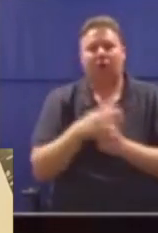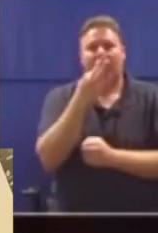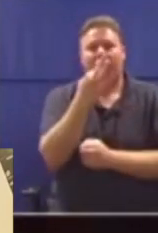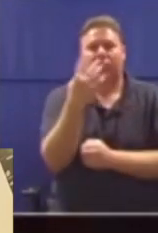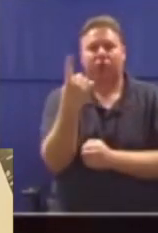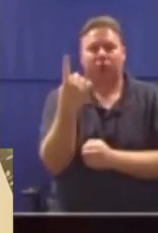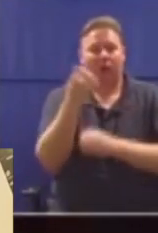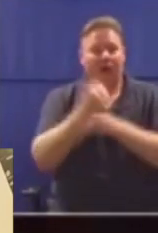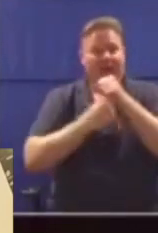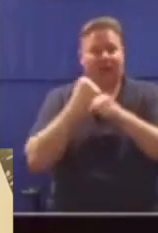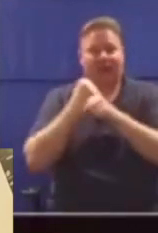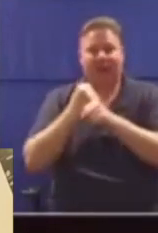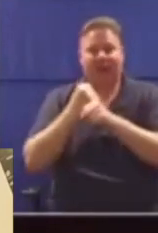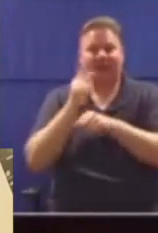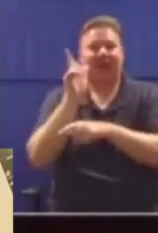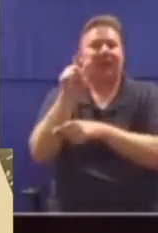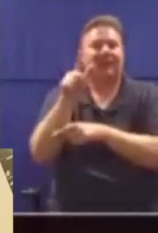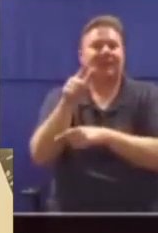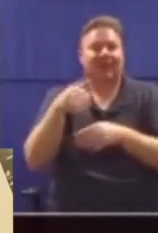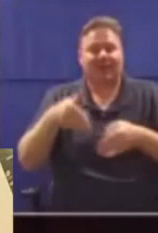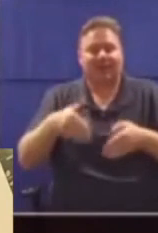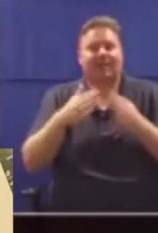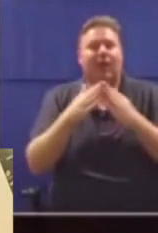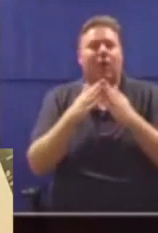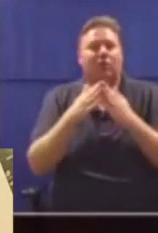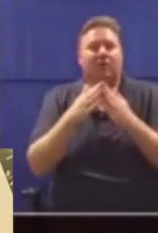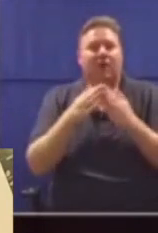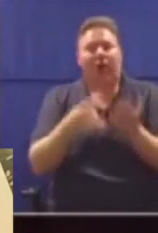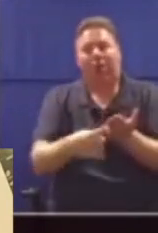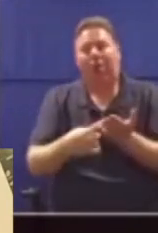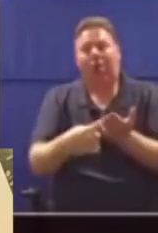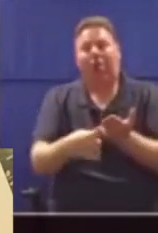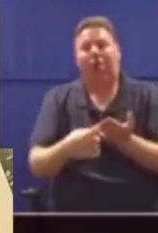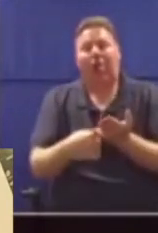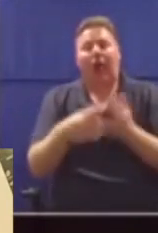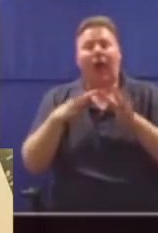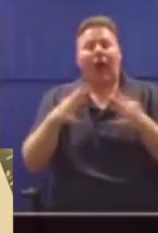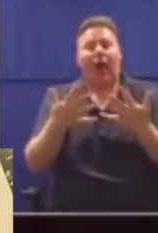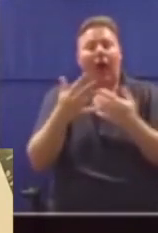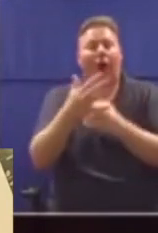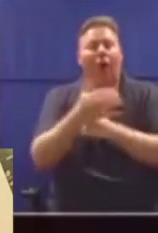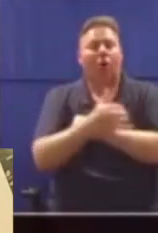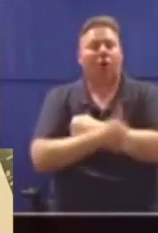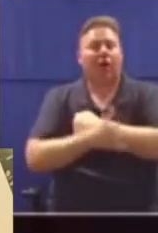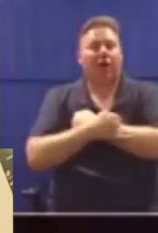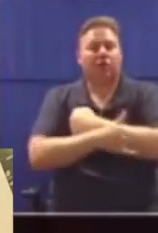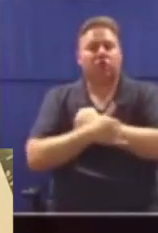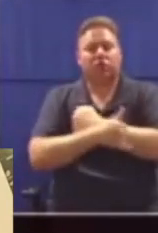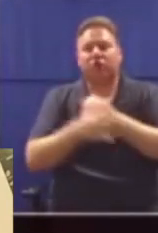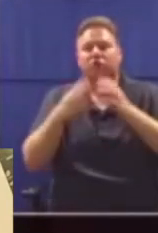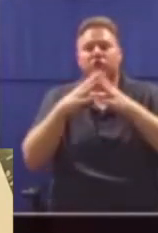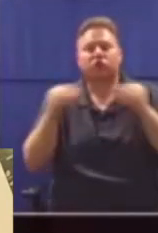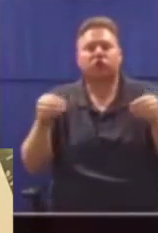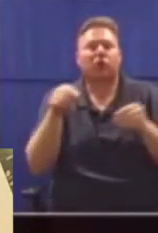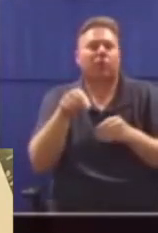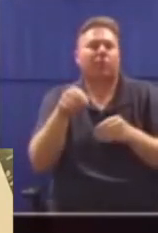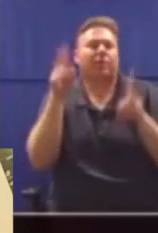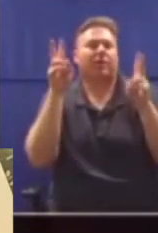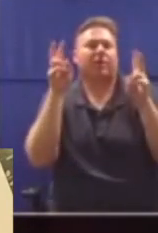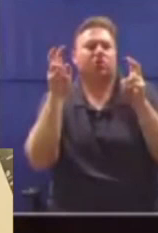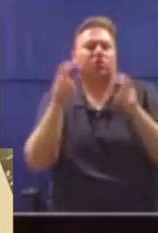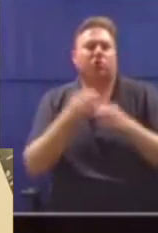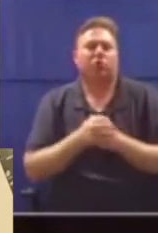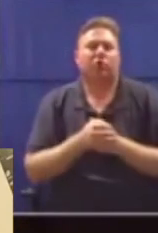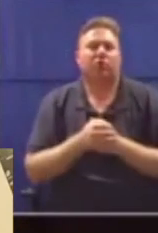this house would still be debating how to get the South African state to deliver us from this evil. The Institute